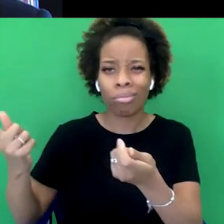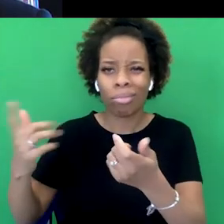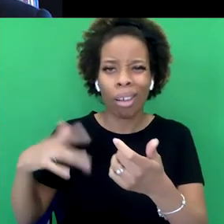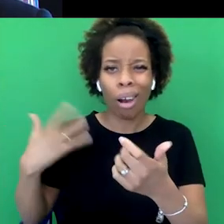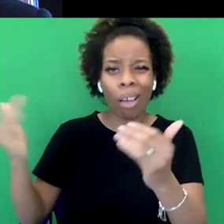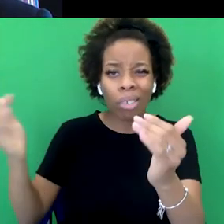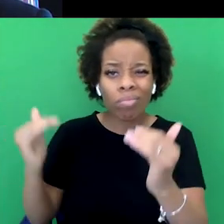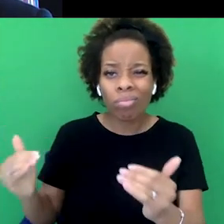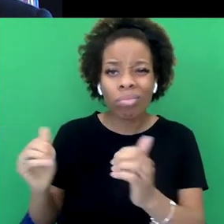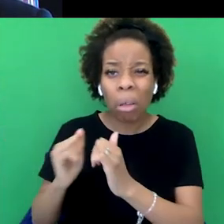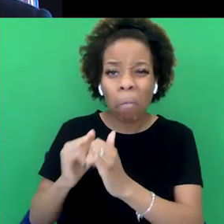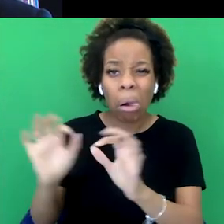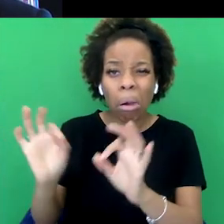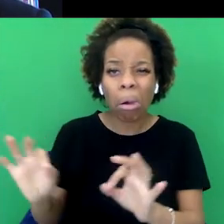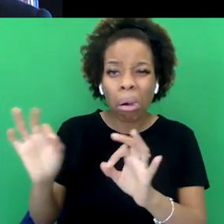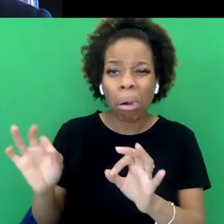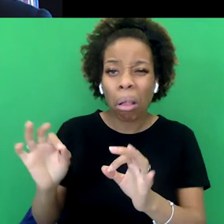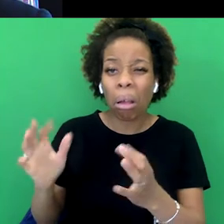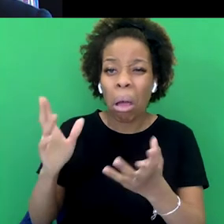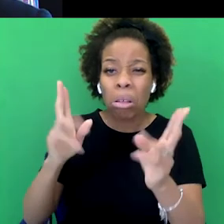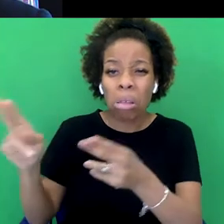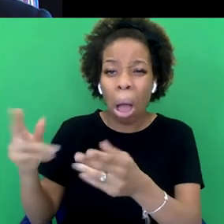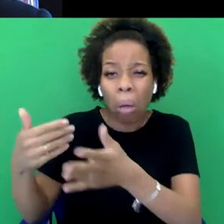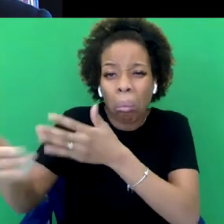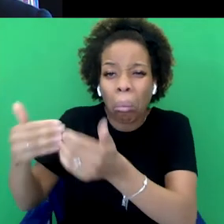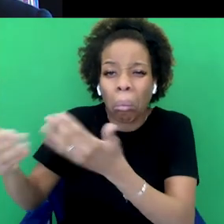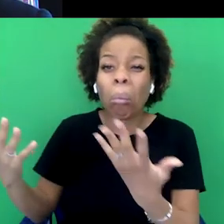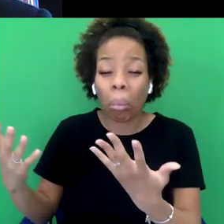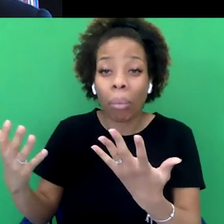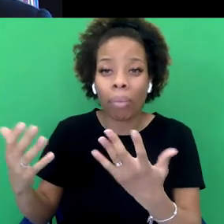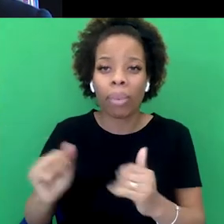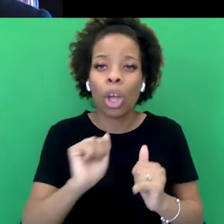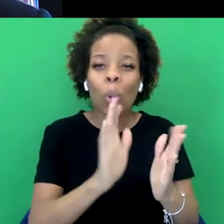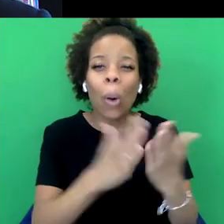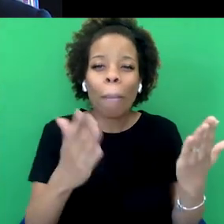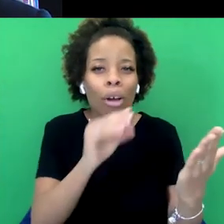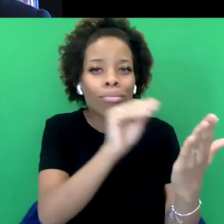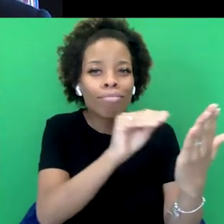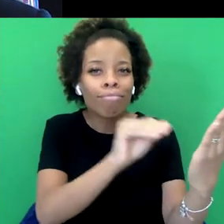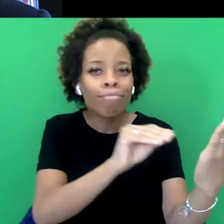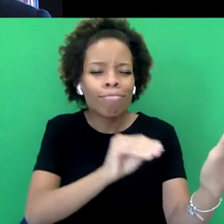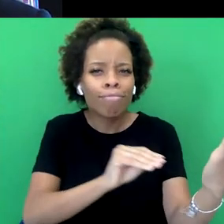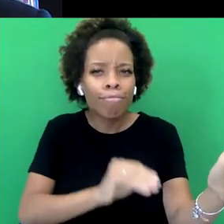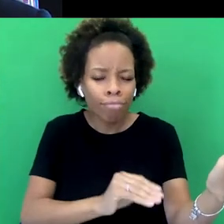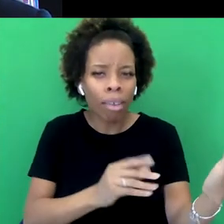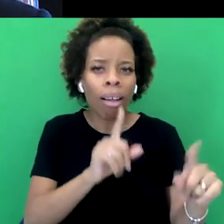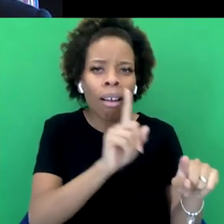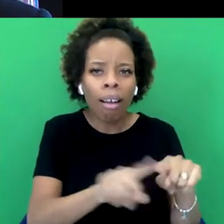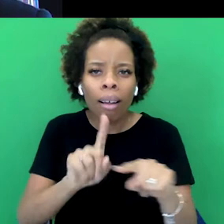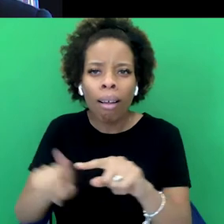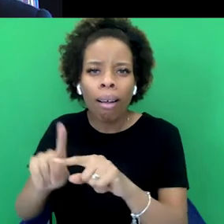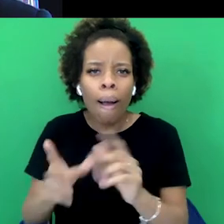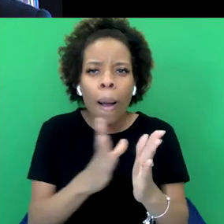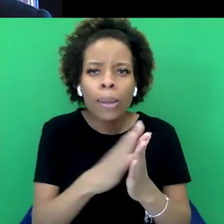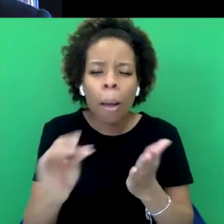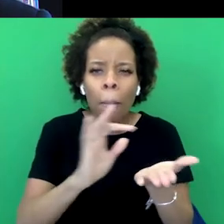it's really powerful. And so the book is kind of dotted with these examples of massacres and looting. Can you tell us